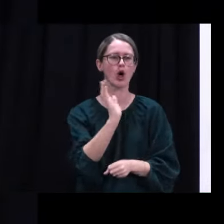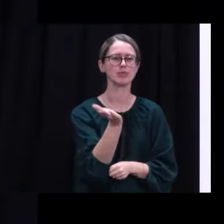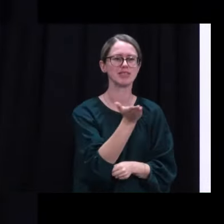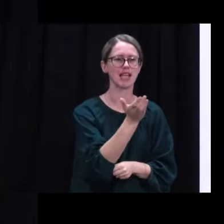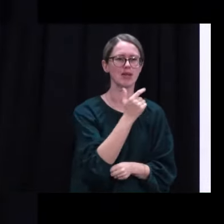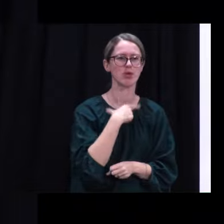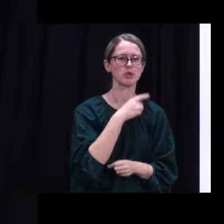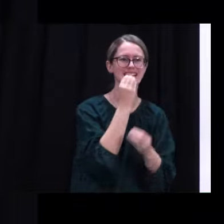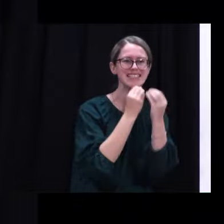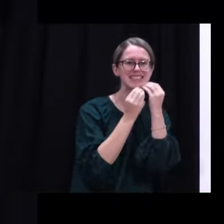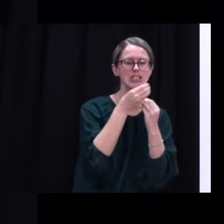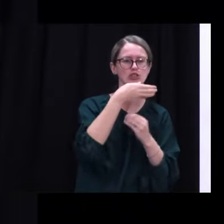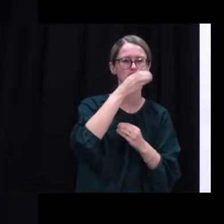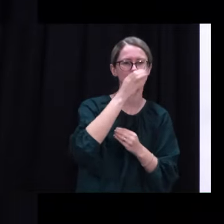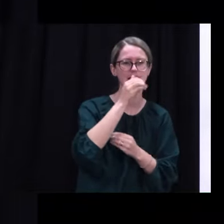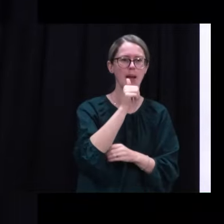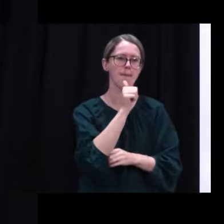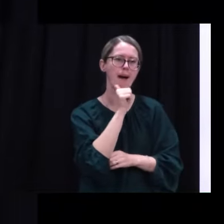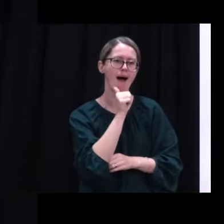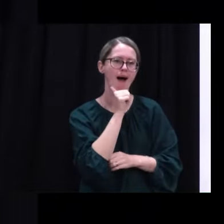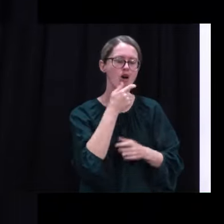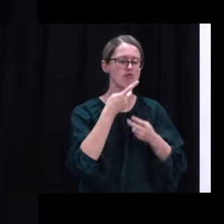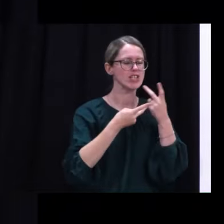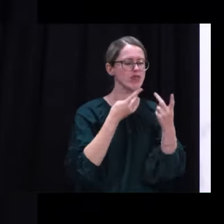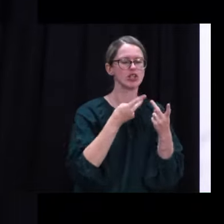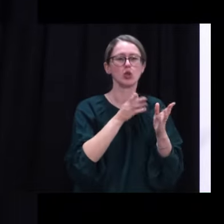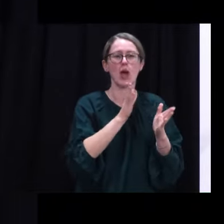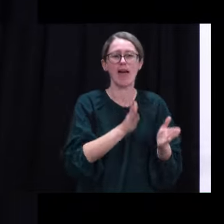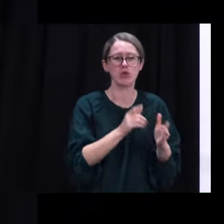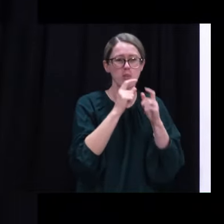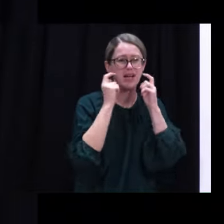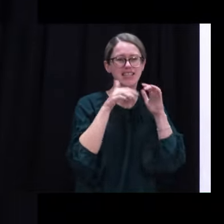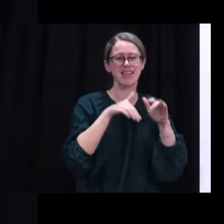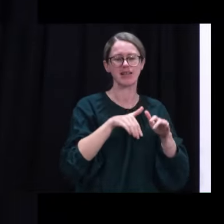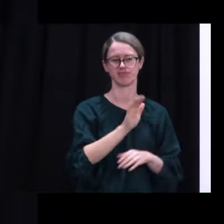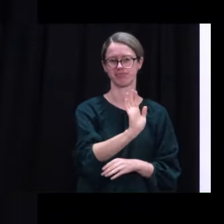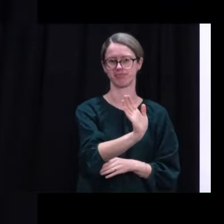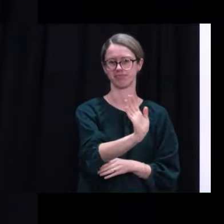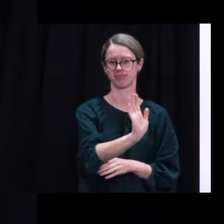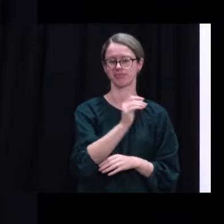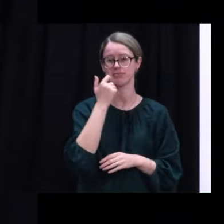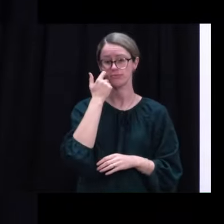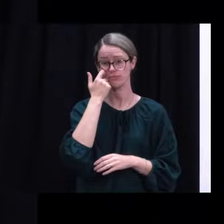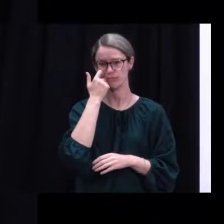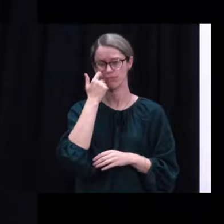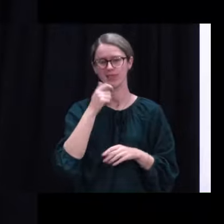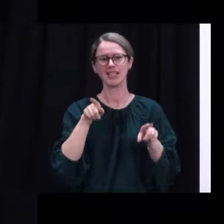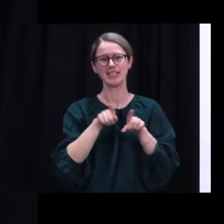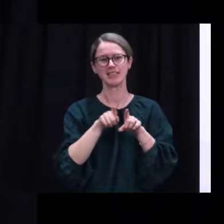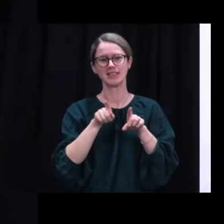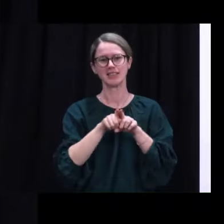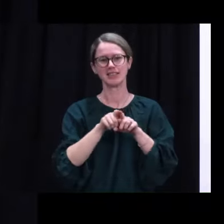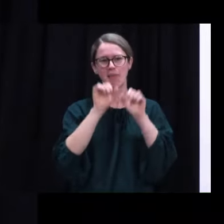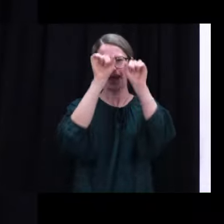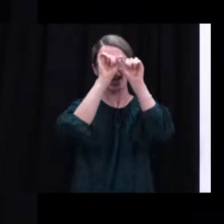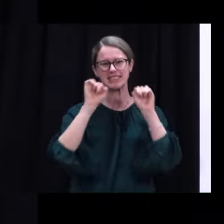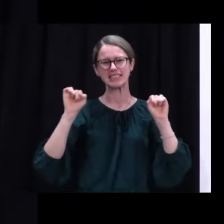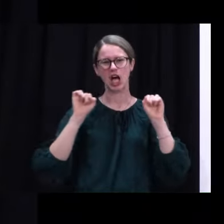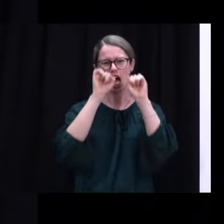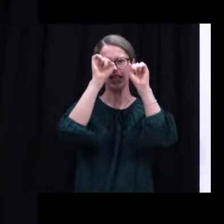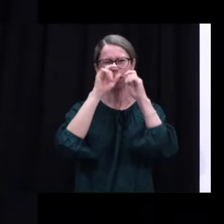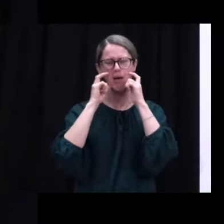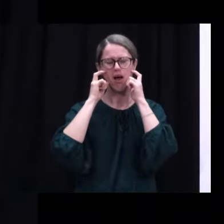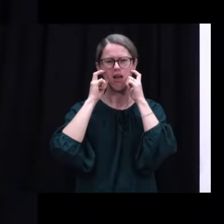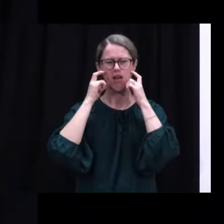venues like bars and restaurants where you eat and drink. So, it is not a requirement there. And also, exercising with a mask can obviously be